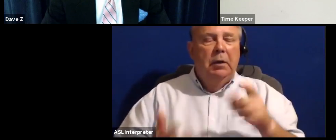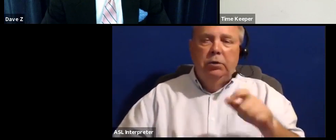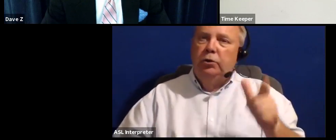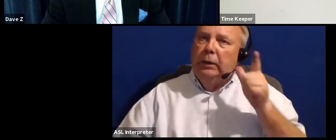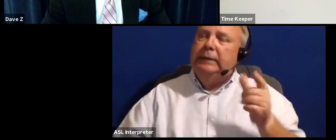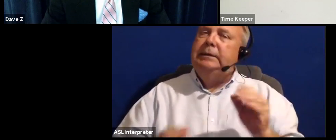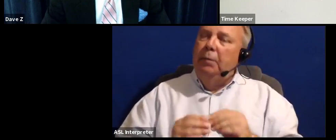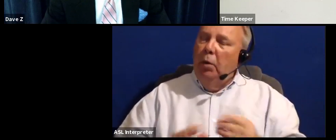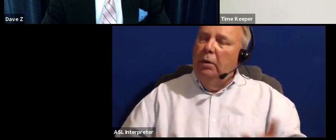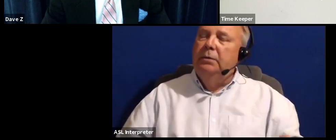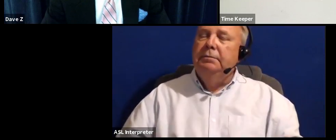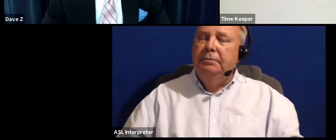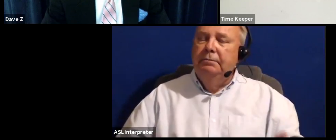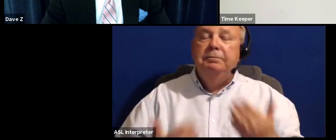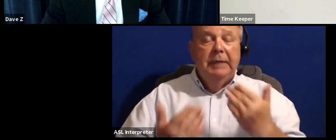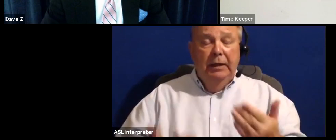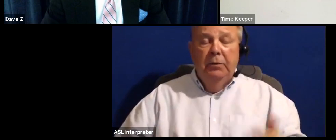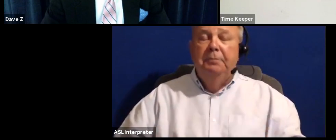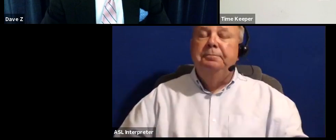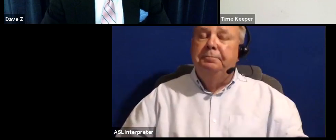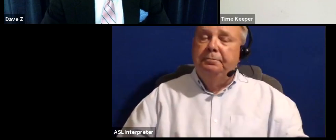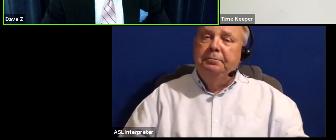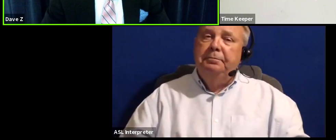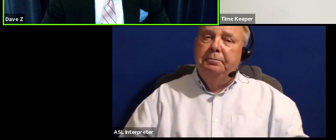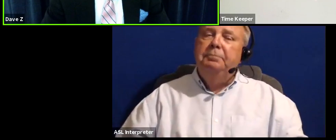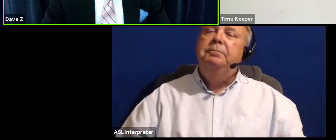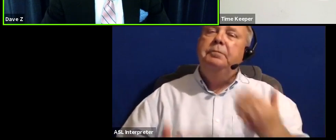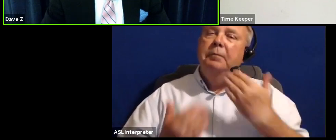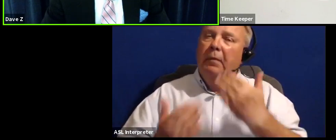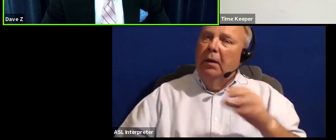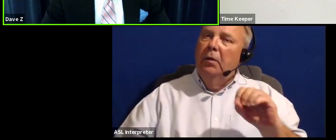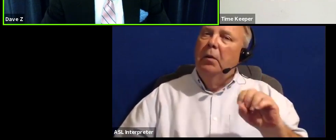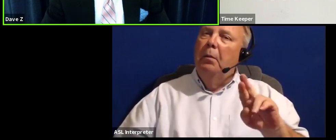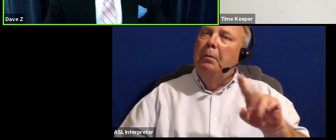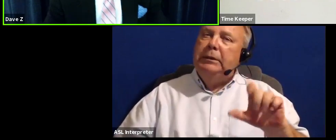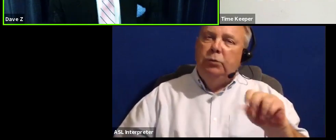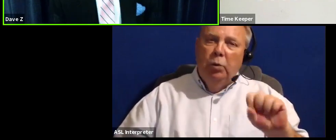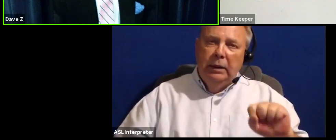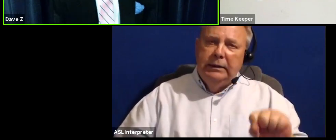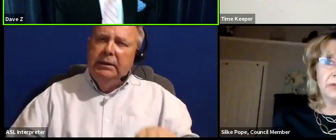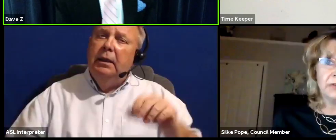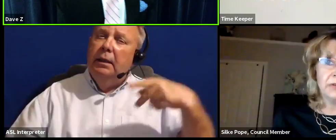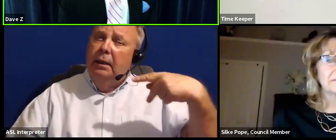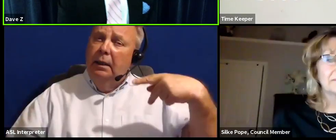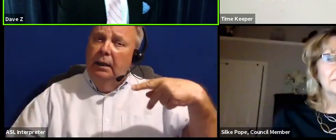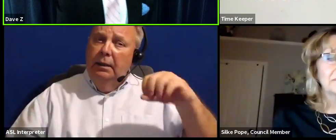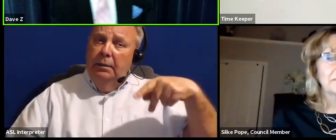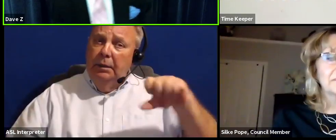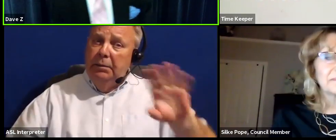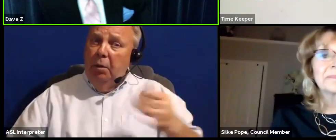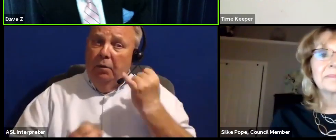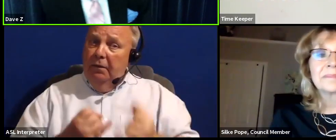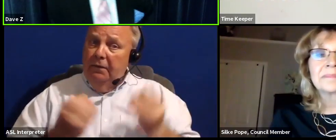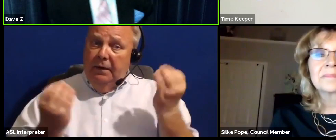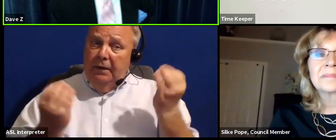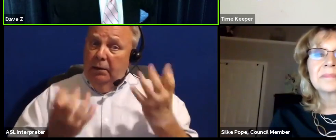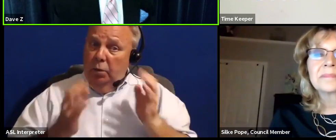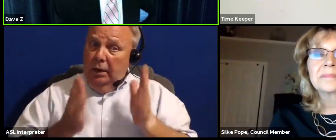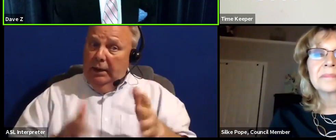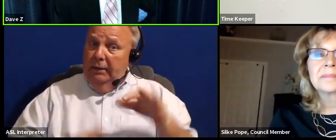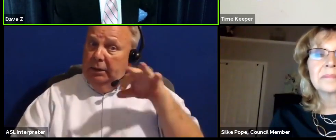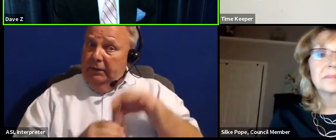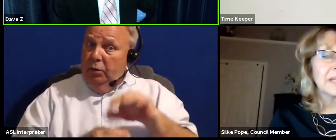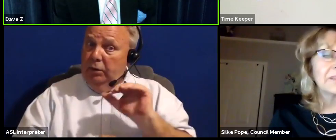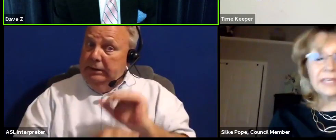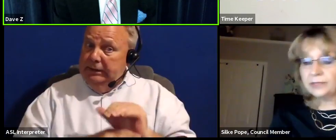more. Thank you. Thank you, Mr. Orleans. Ms. Pope, the final thoughts you'd like to leave with the voters